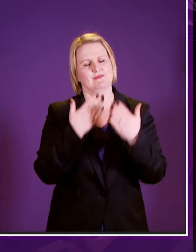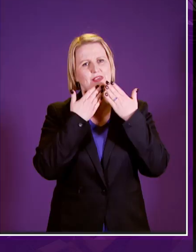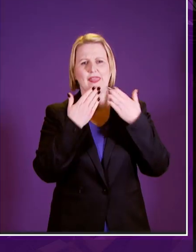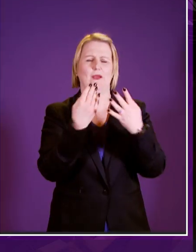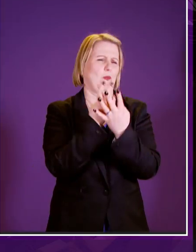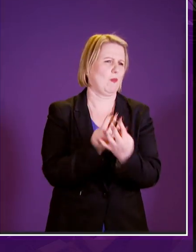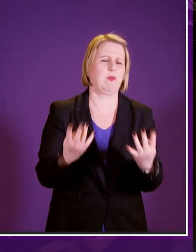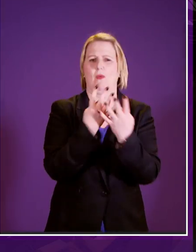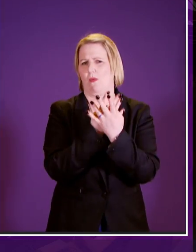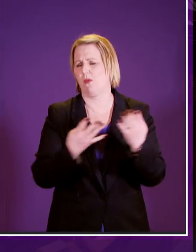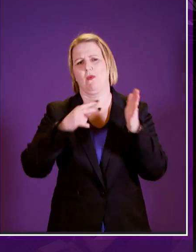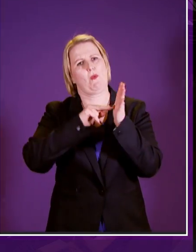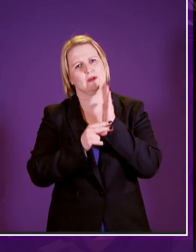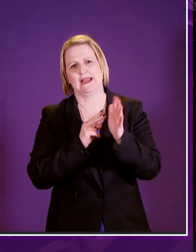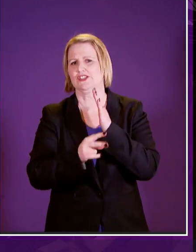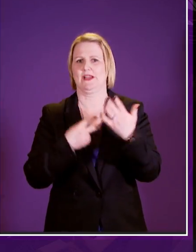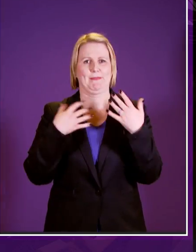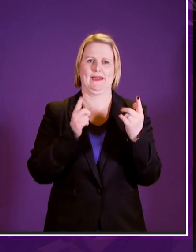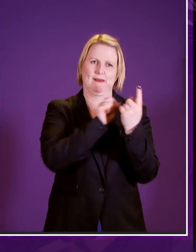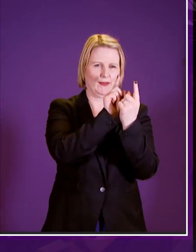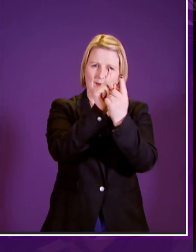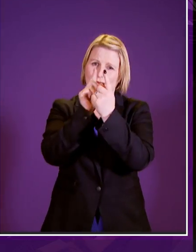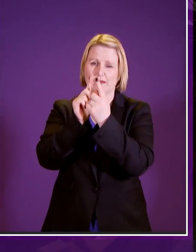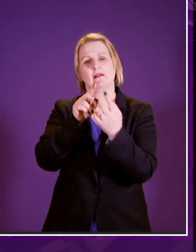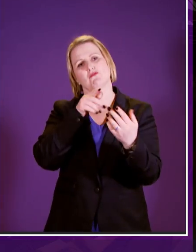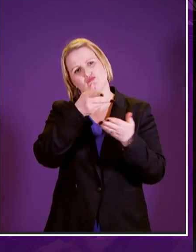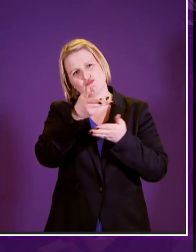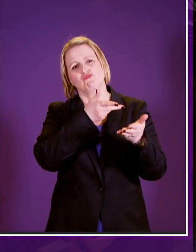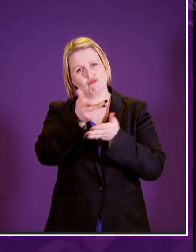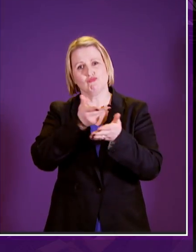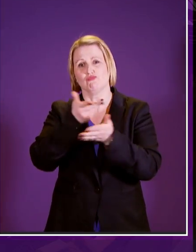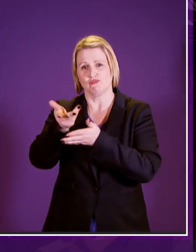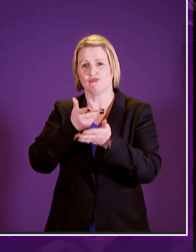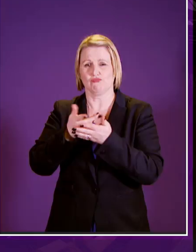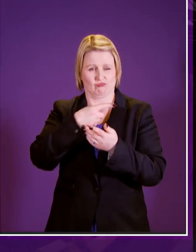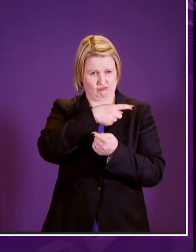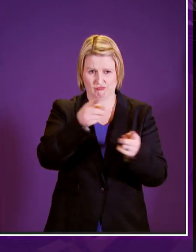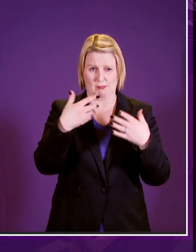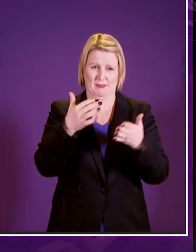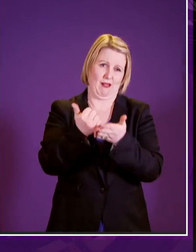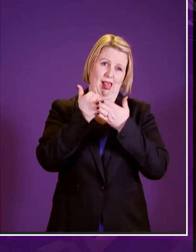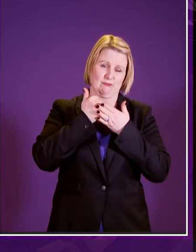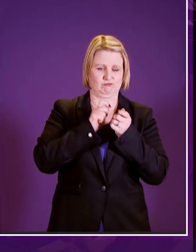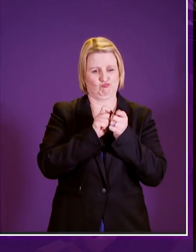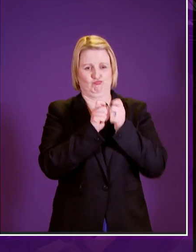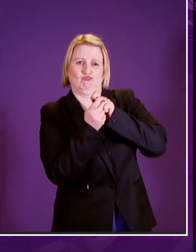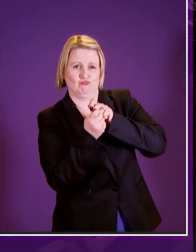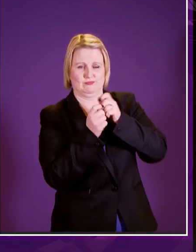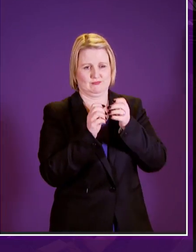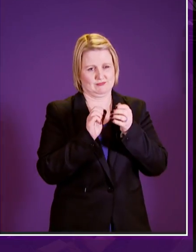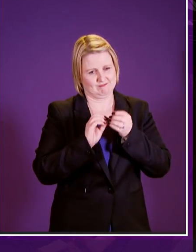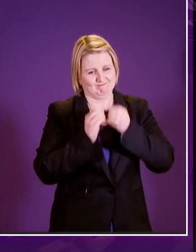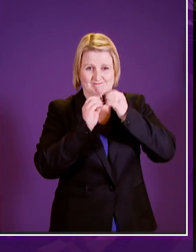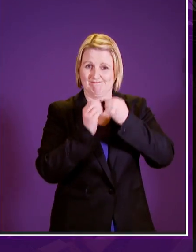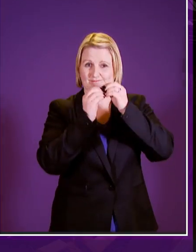many organizations I have met with and listened to they have helped to shape this bill enormously and I am grateful